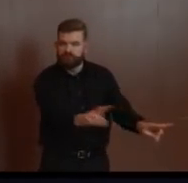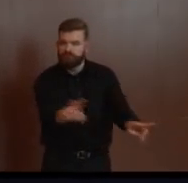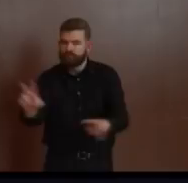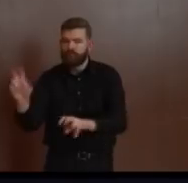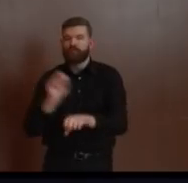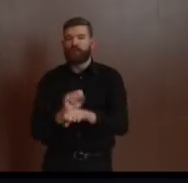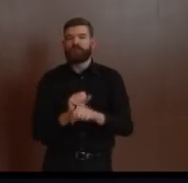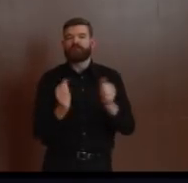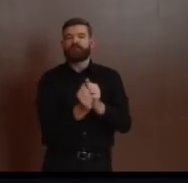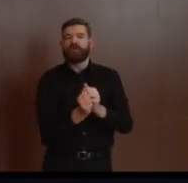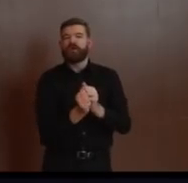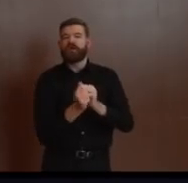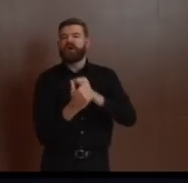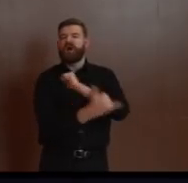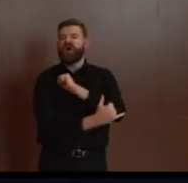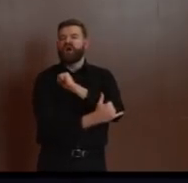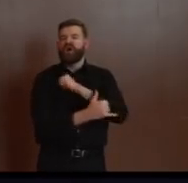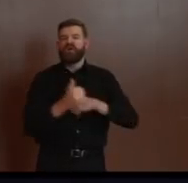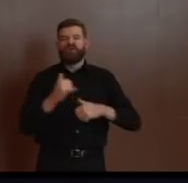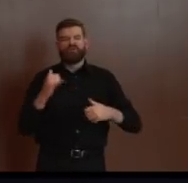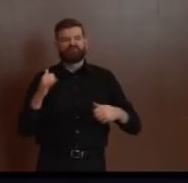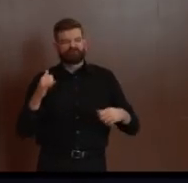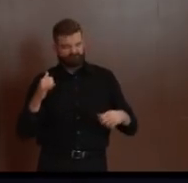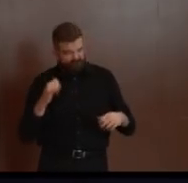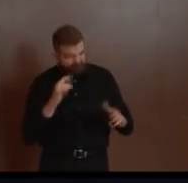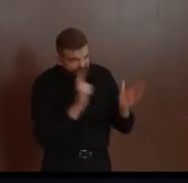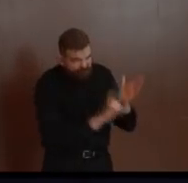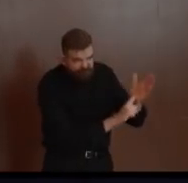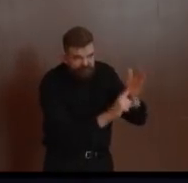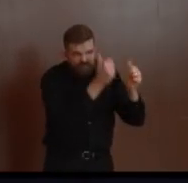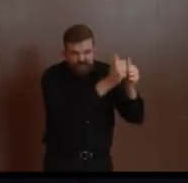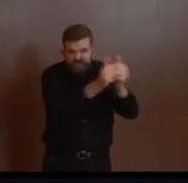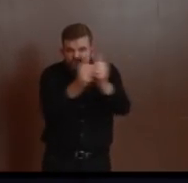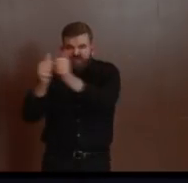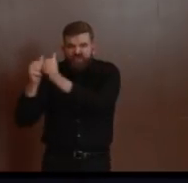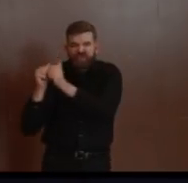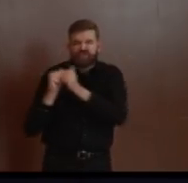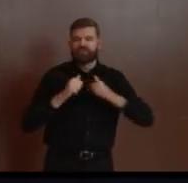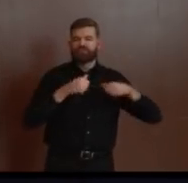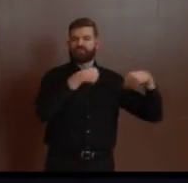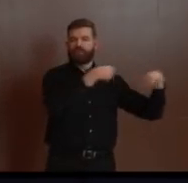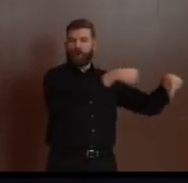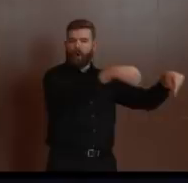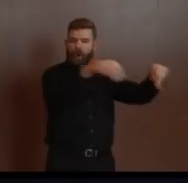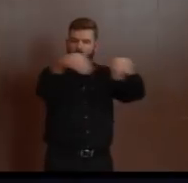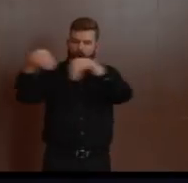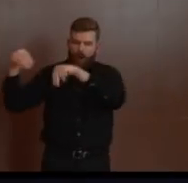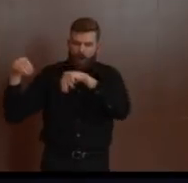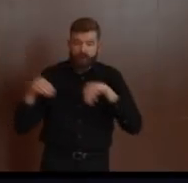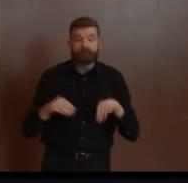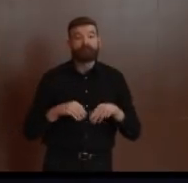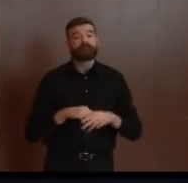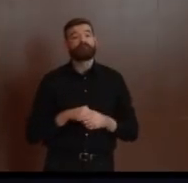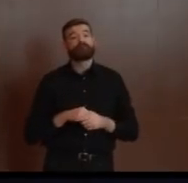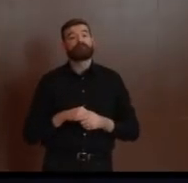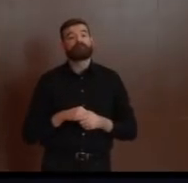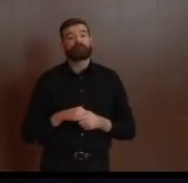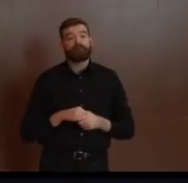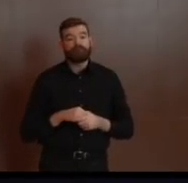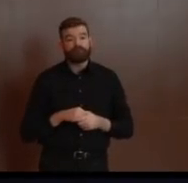inspections to date. And we've issued about 160 cease and desist letters and served nearly 30 subpoenas.